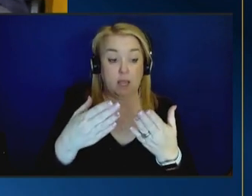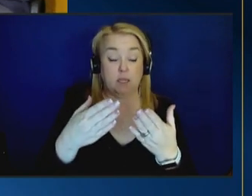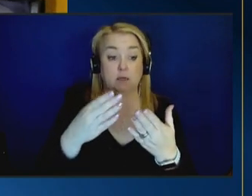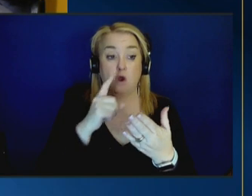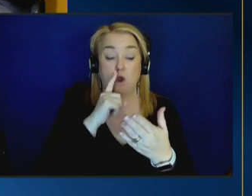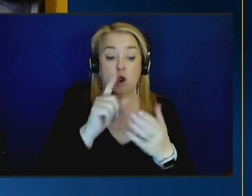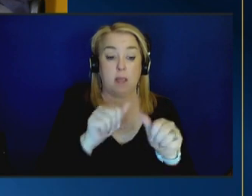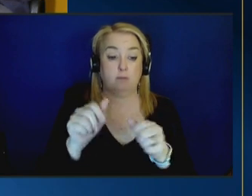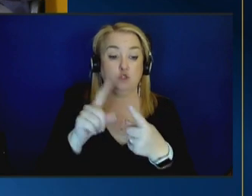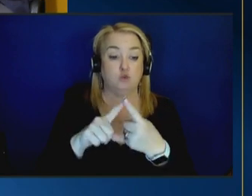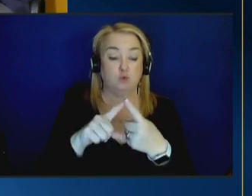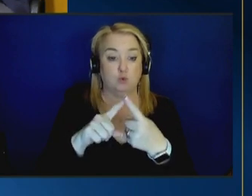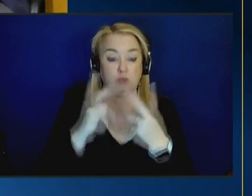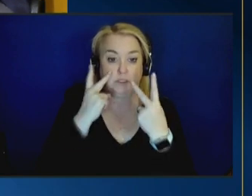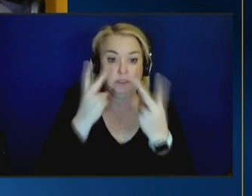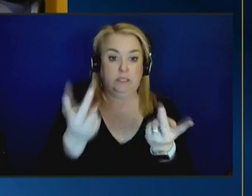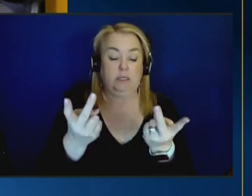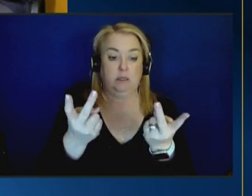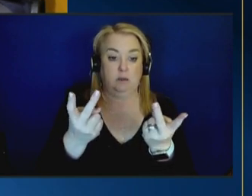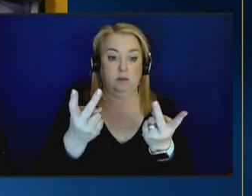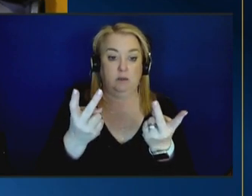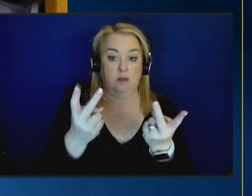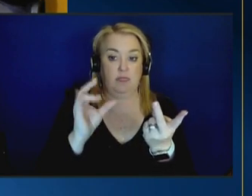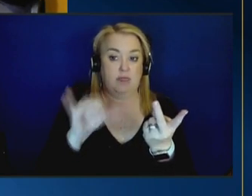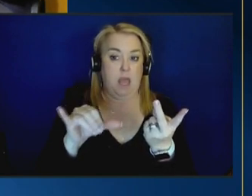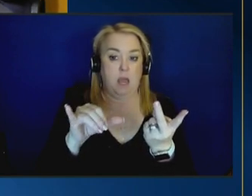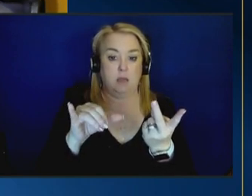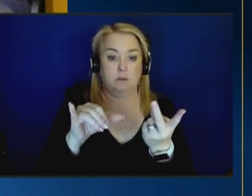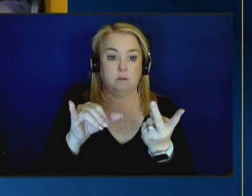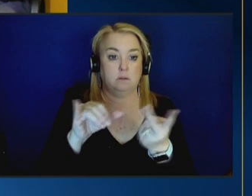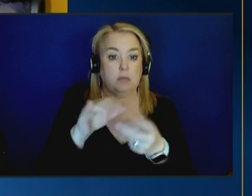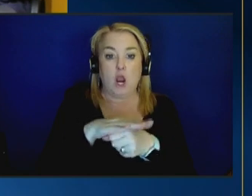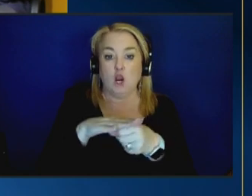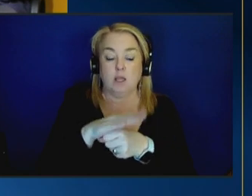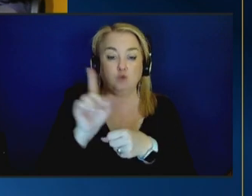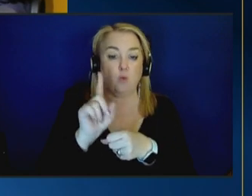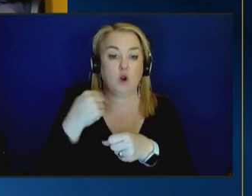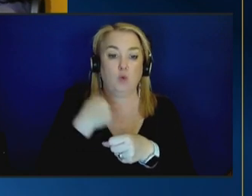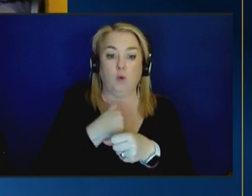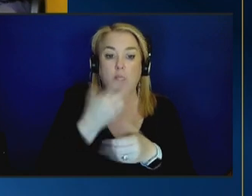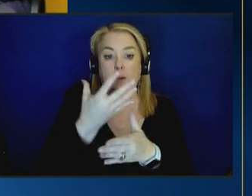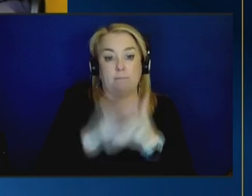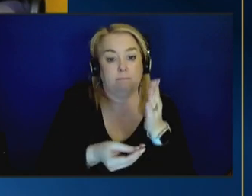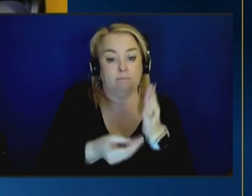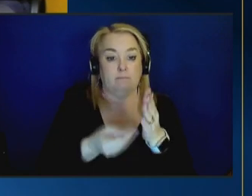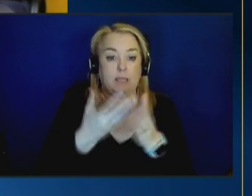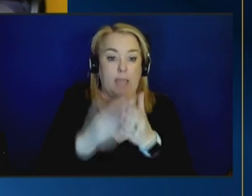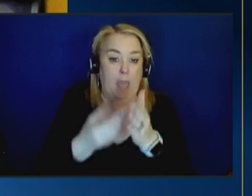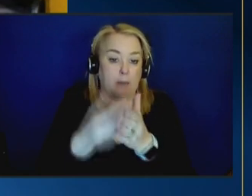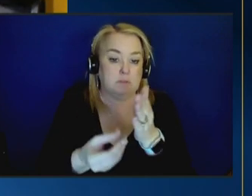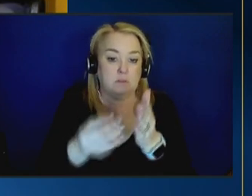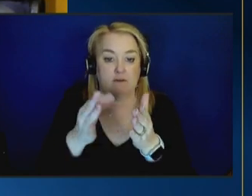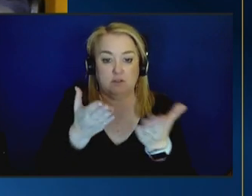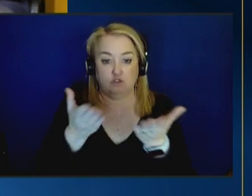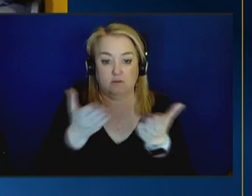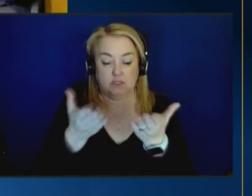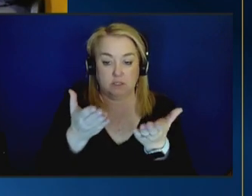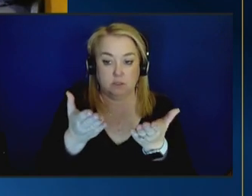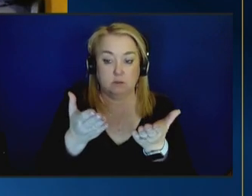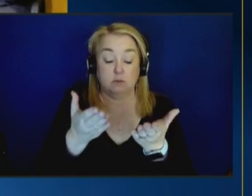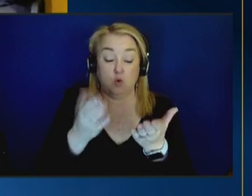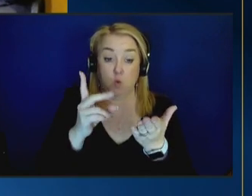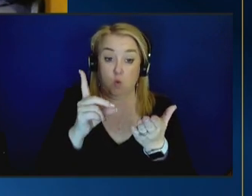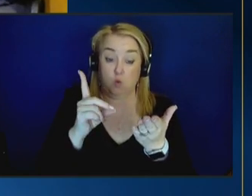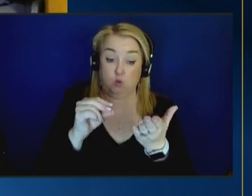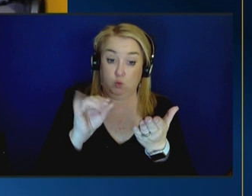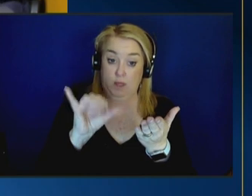the white space the space in which we don't have services the gaps and services that that exist and so as we do that we've been